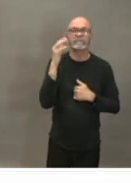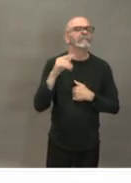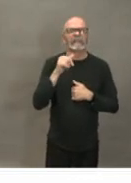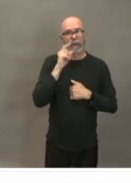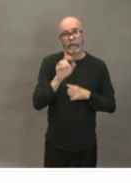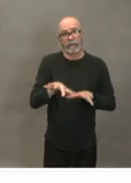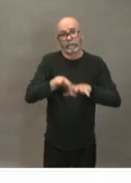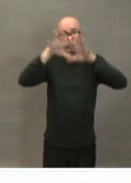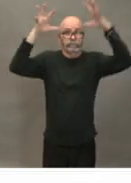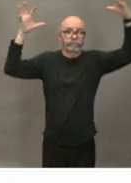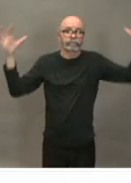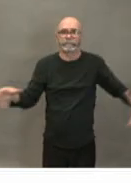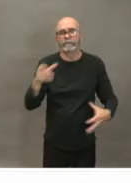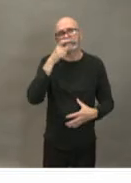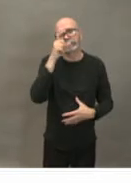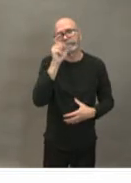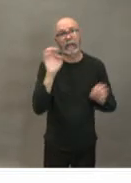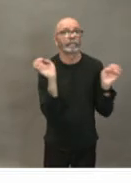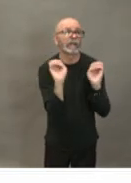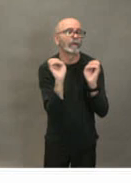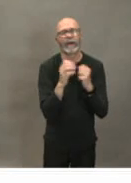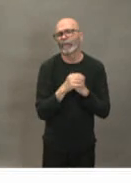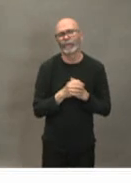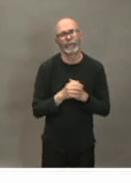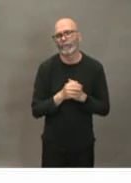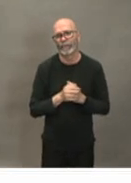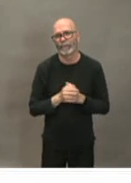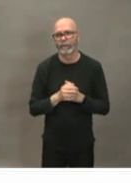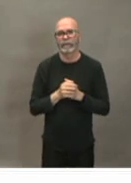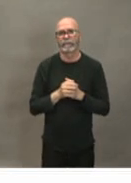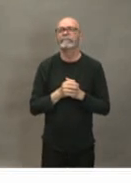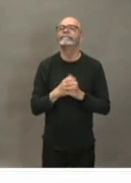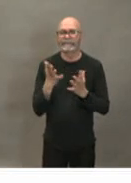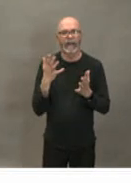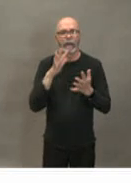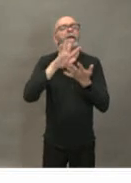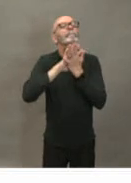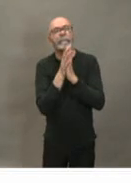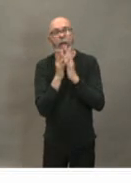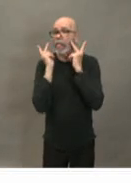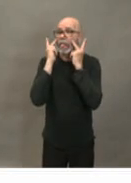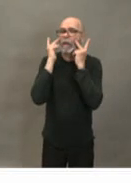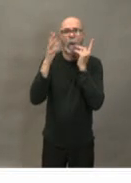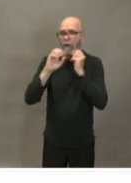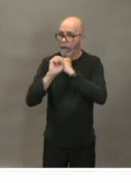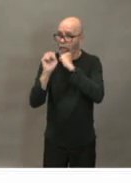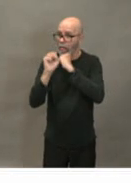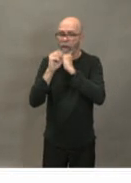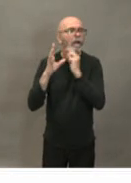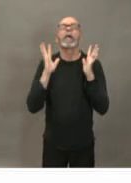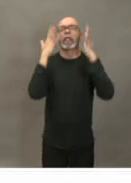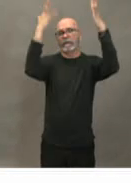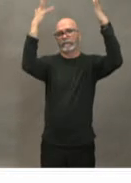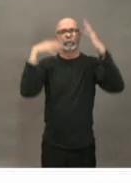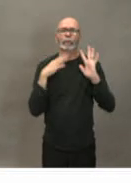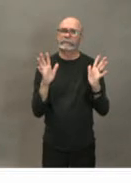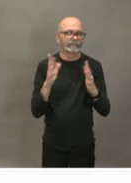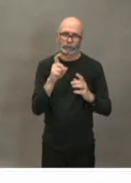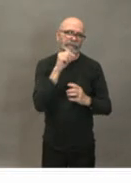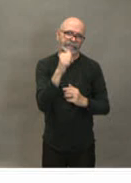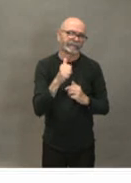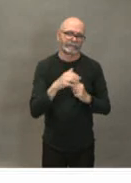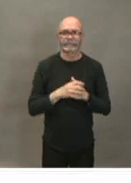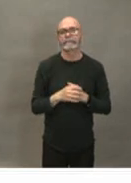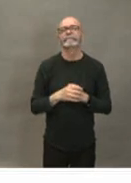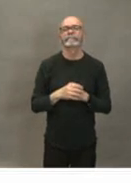um that just feeds into the fear and anxiety we have about 10 minutes left go ahead ben you've talked about limiting mass